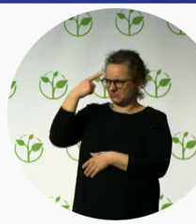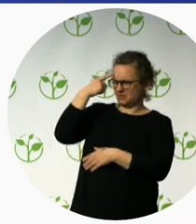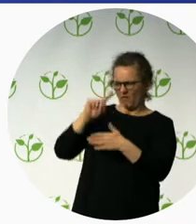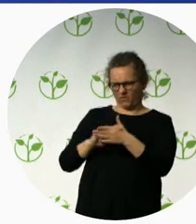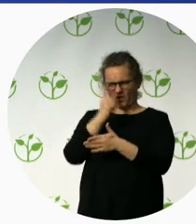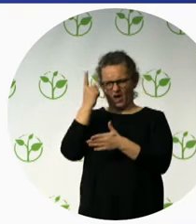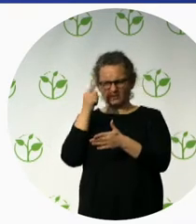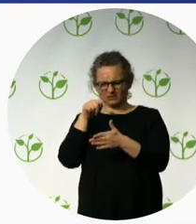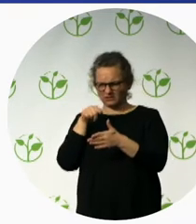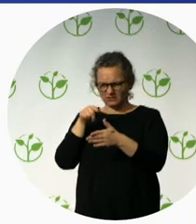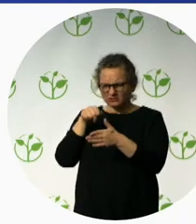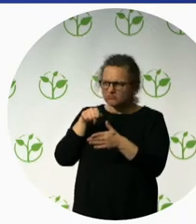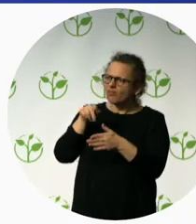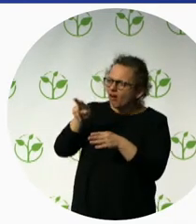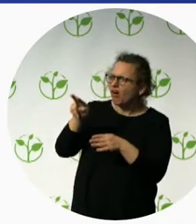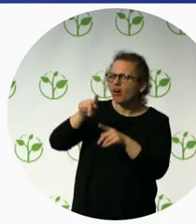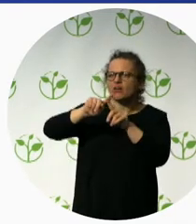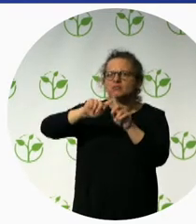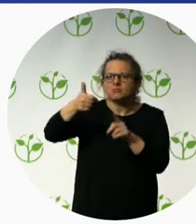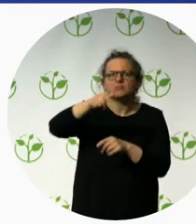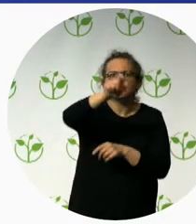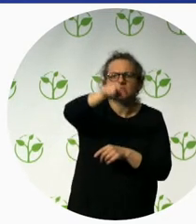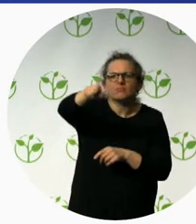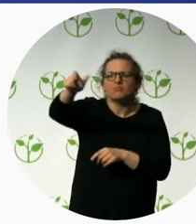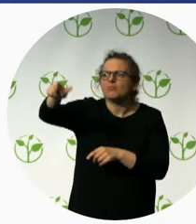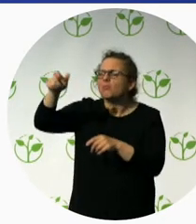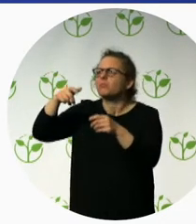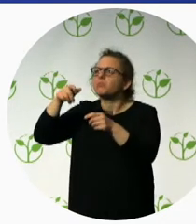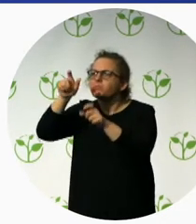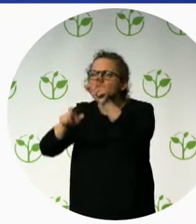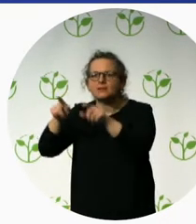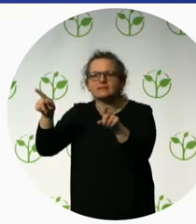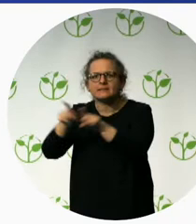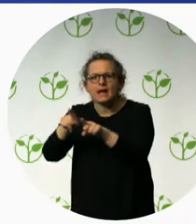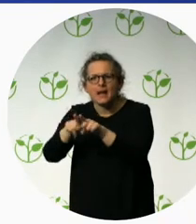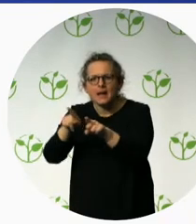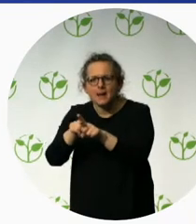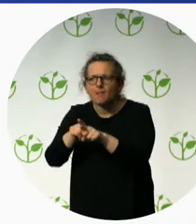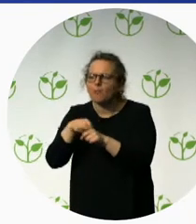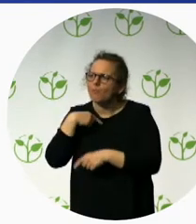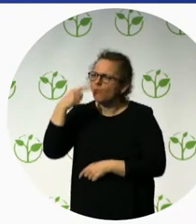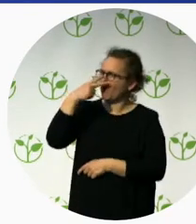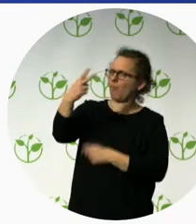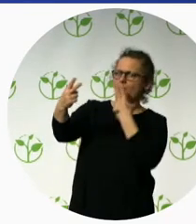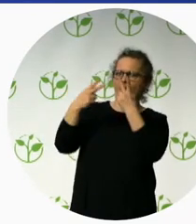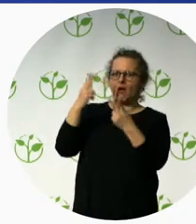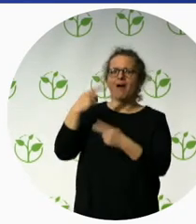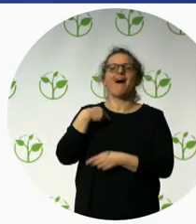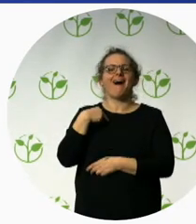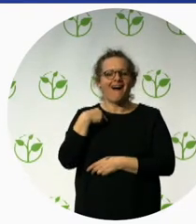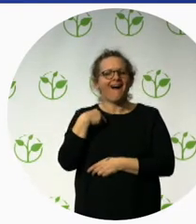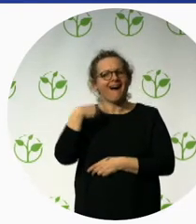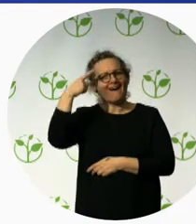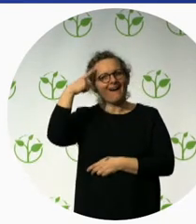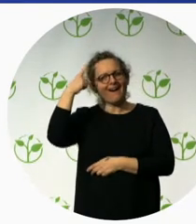Amazon Lodge in Ecuador. And that's when we integrated this accessible part into,